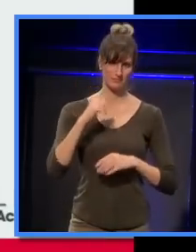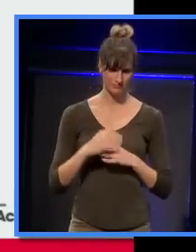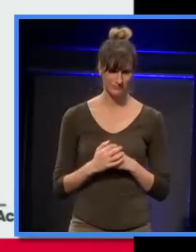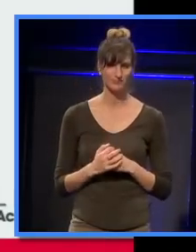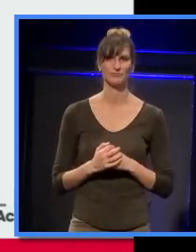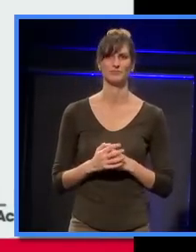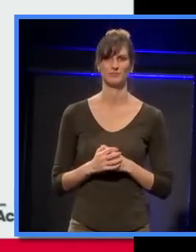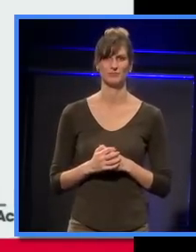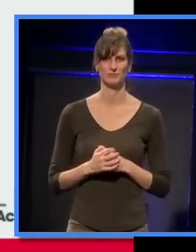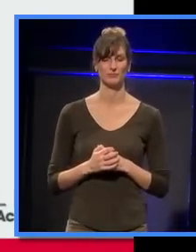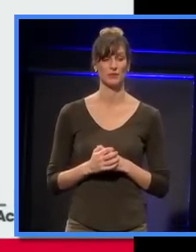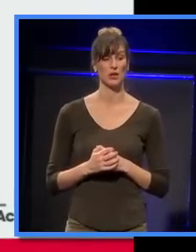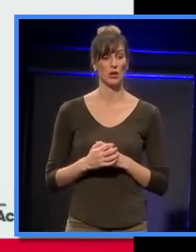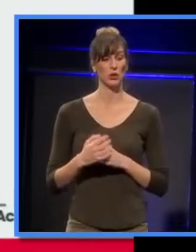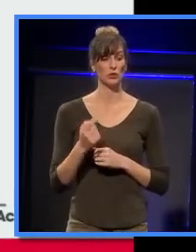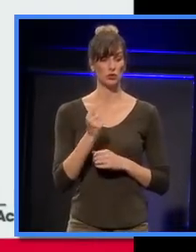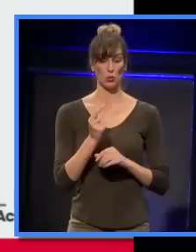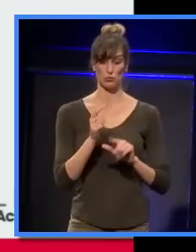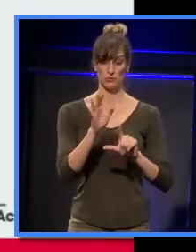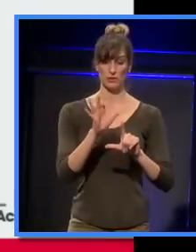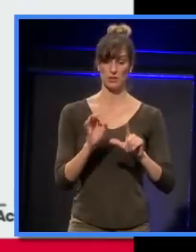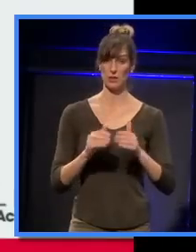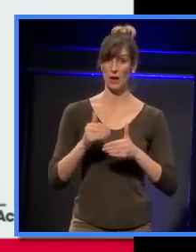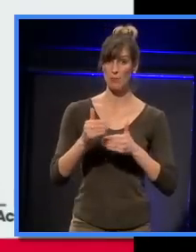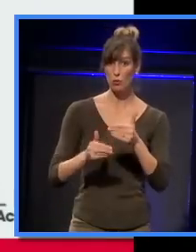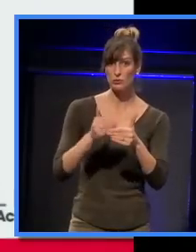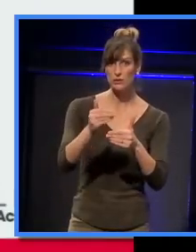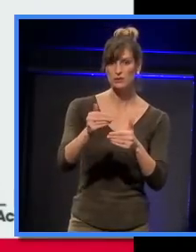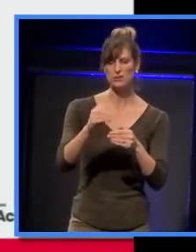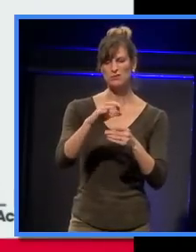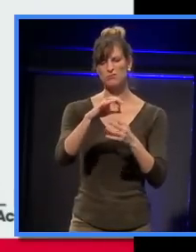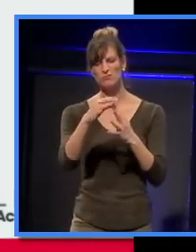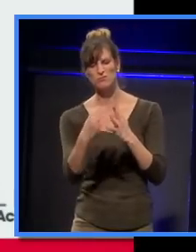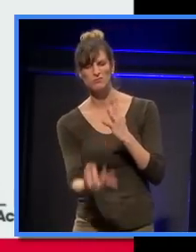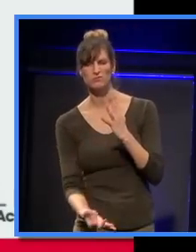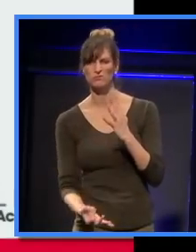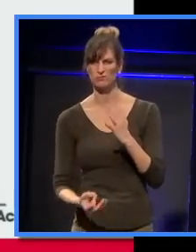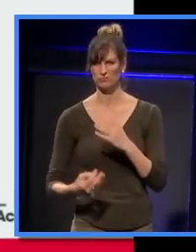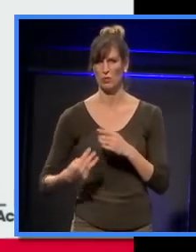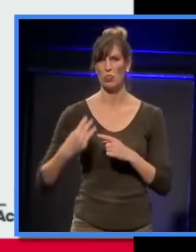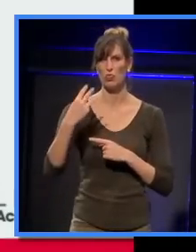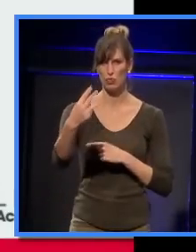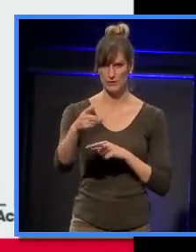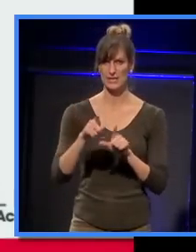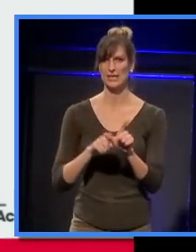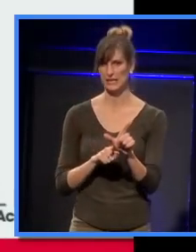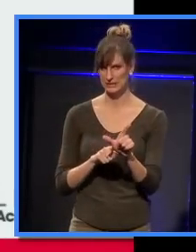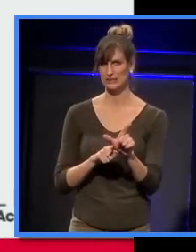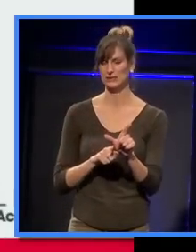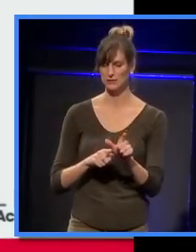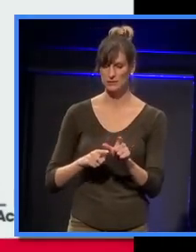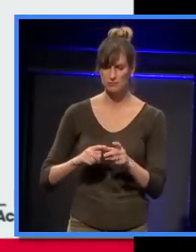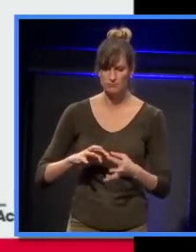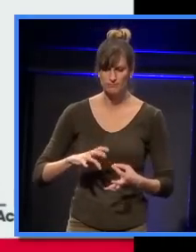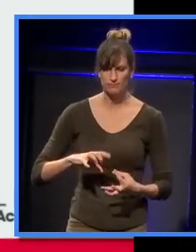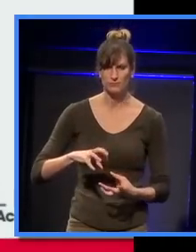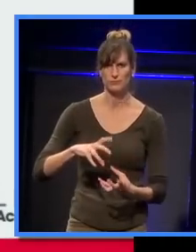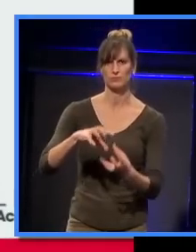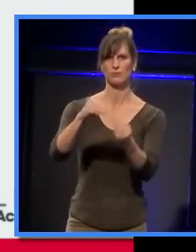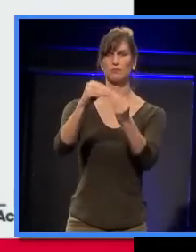So, the detailed design process then basically went on for three years, and there's a huge